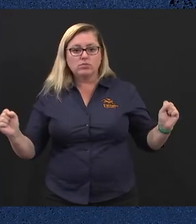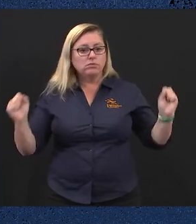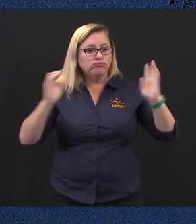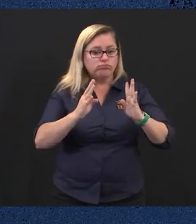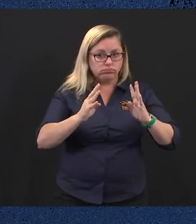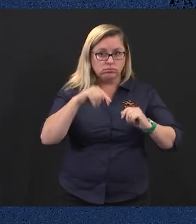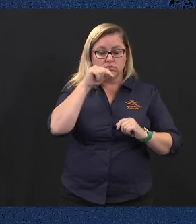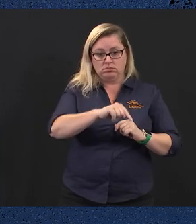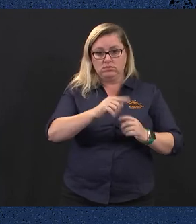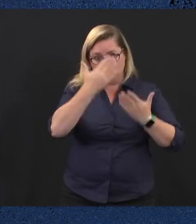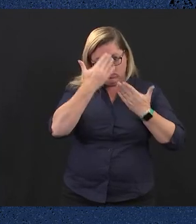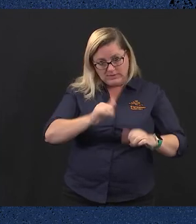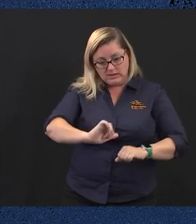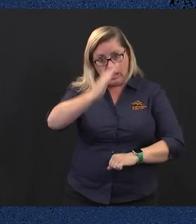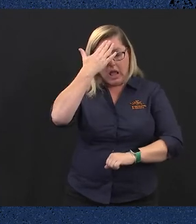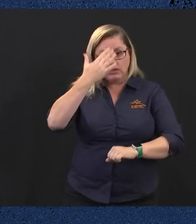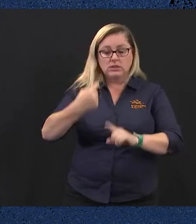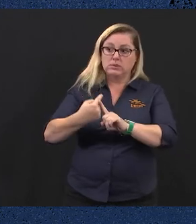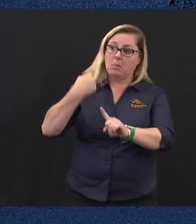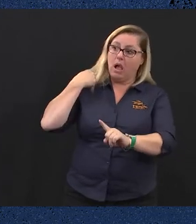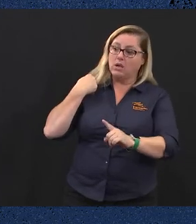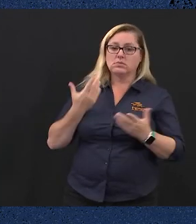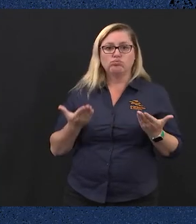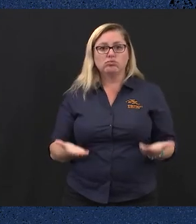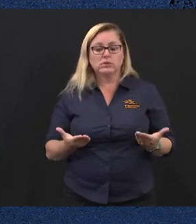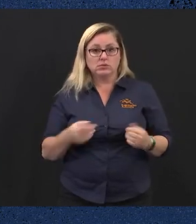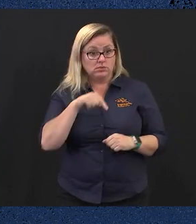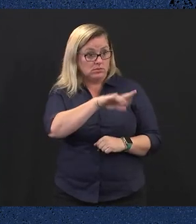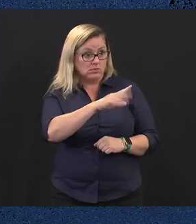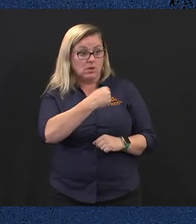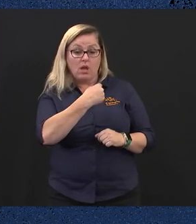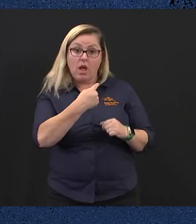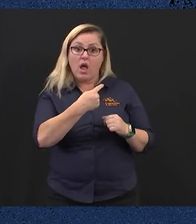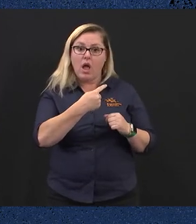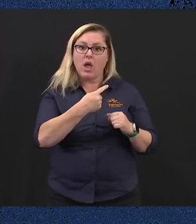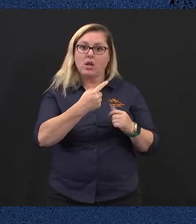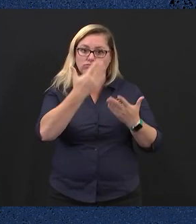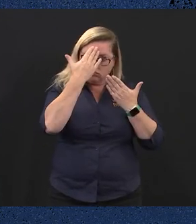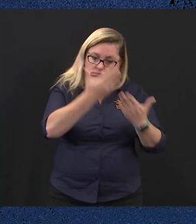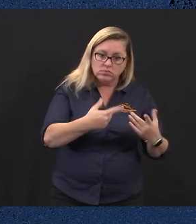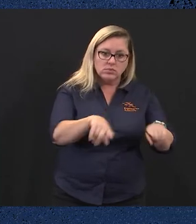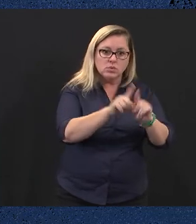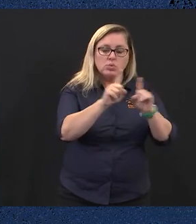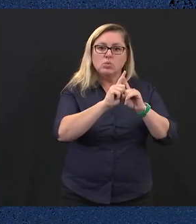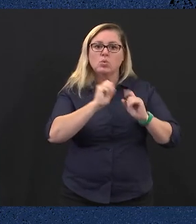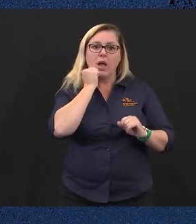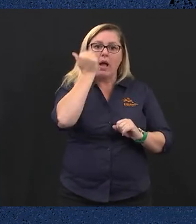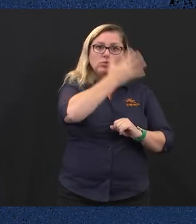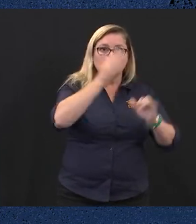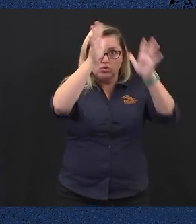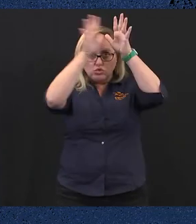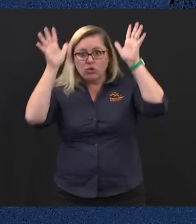elders past and present, and I extend that respect to Aboriginal and Torres Strait Islander peoples who are here with us today.